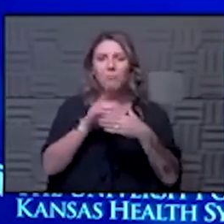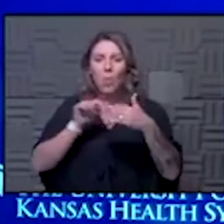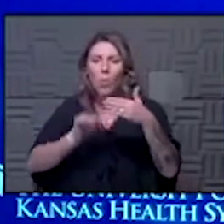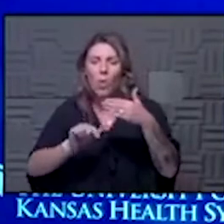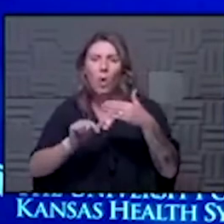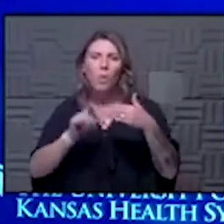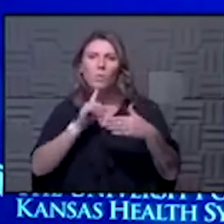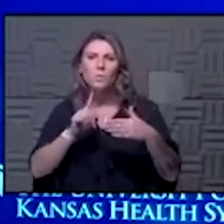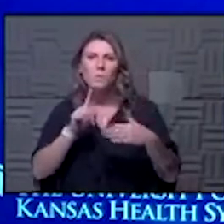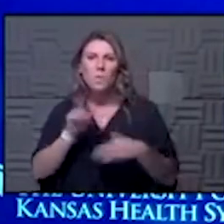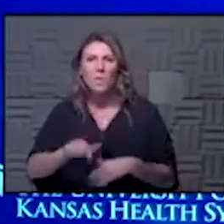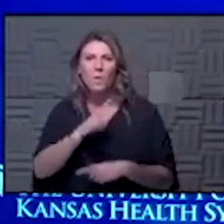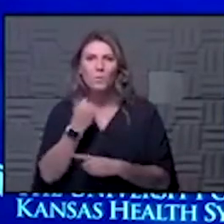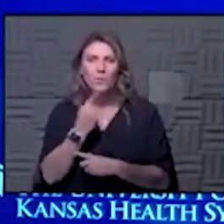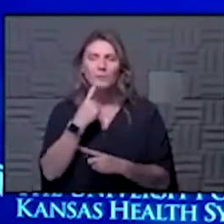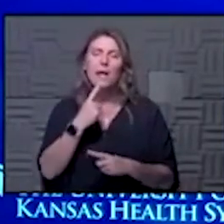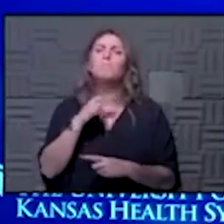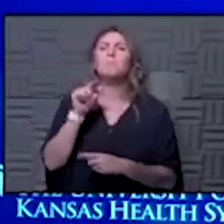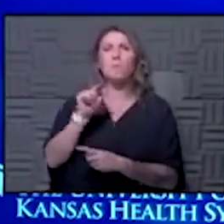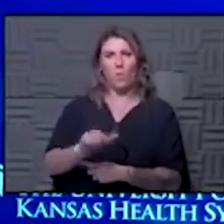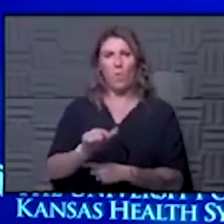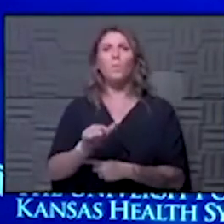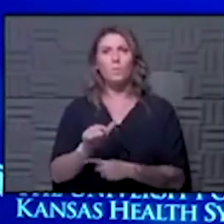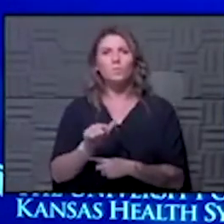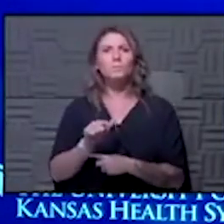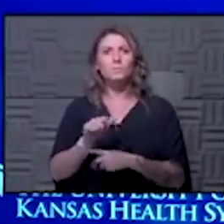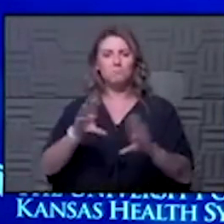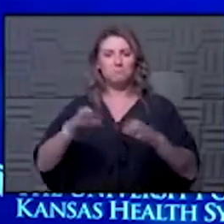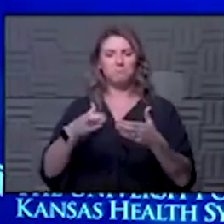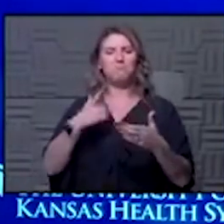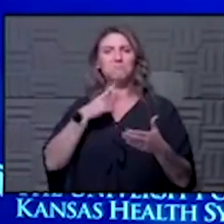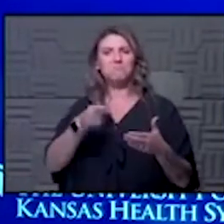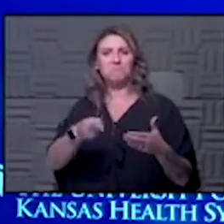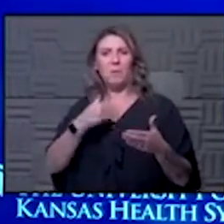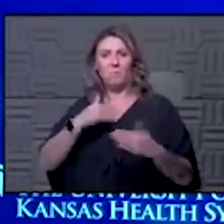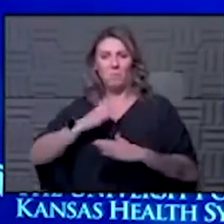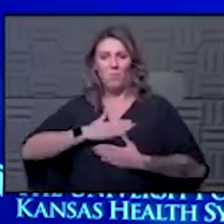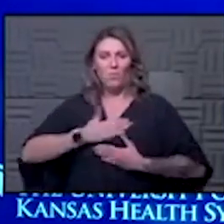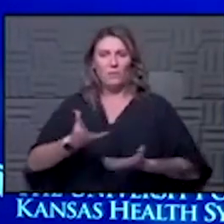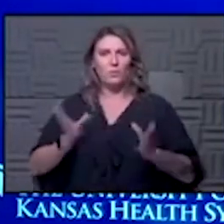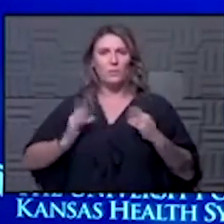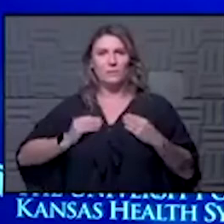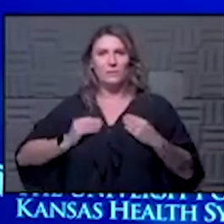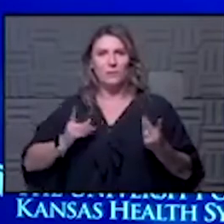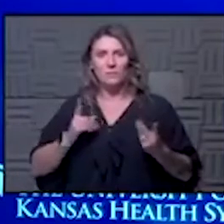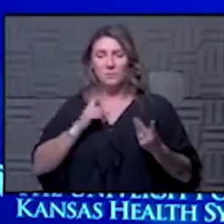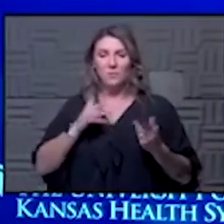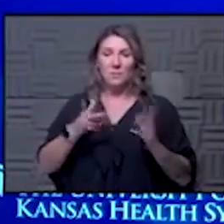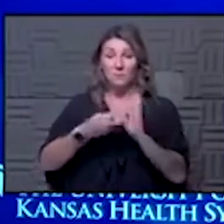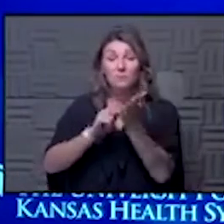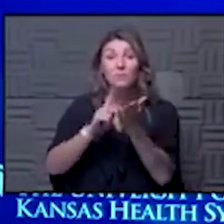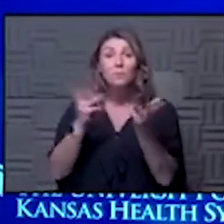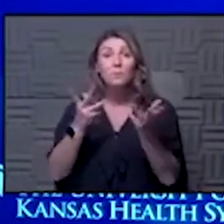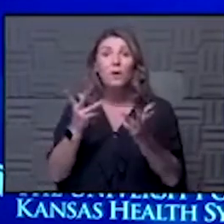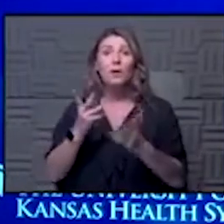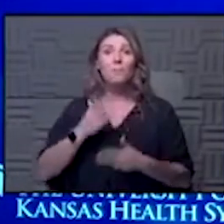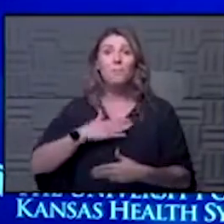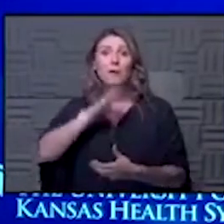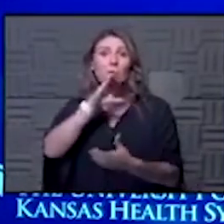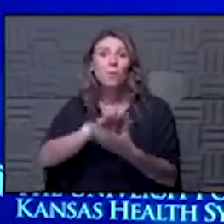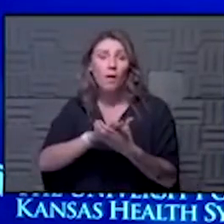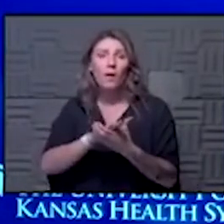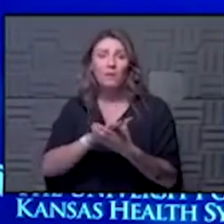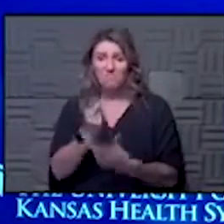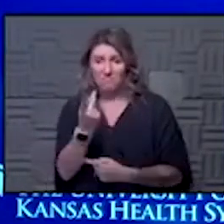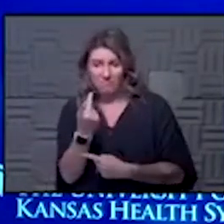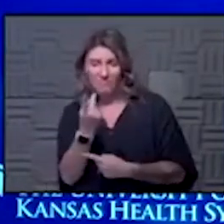probably am in the low category and that's the amount of risk i'm willing to take on and by definition then my wife and i have a pretty restrained bubble